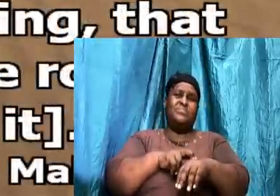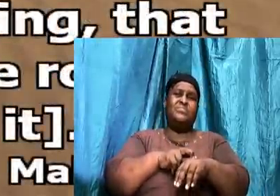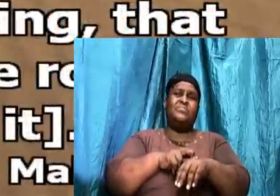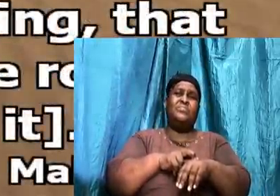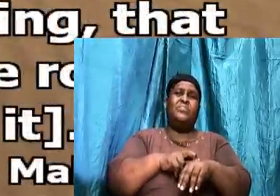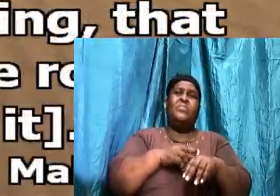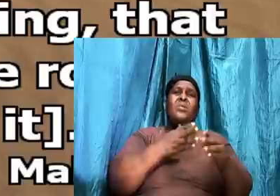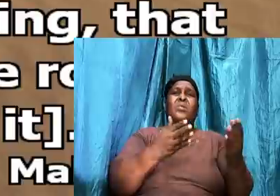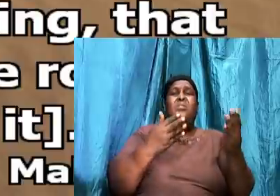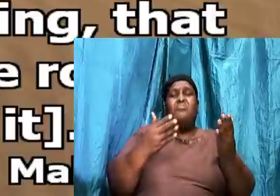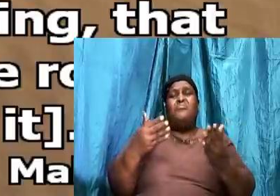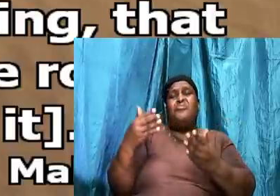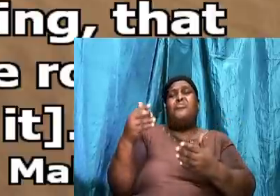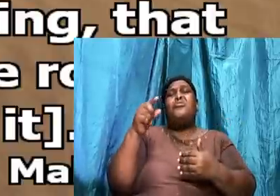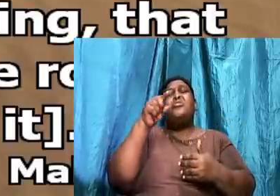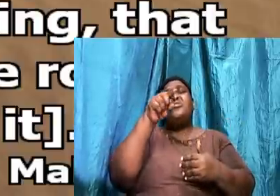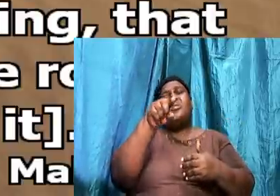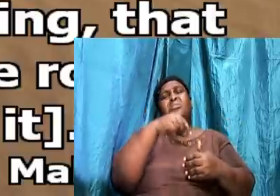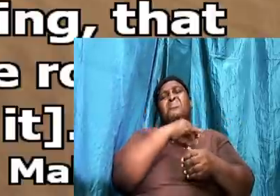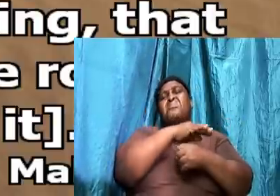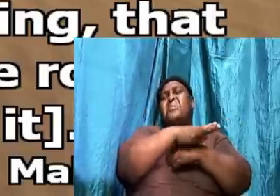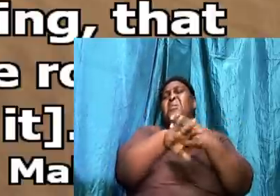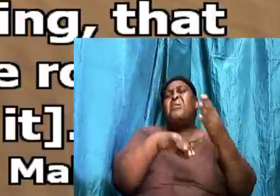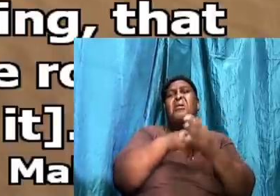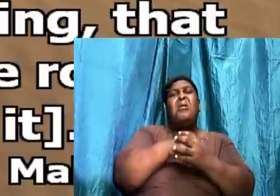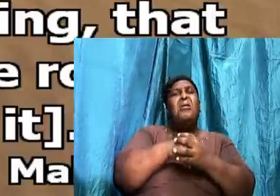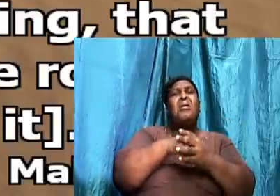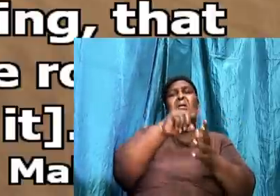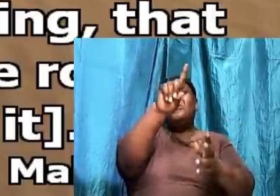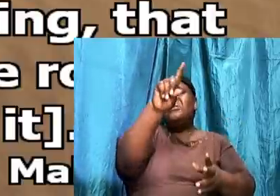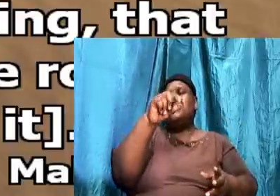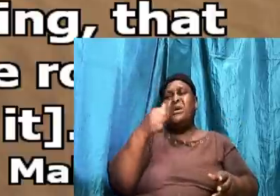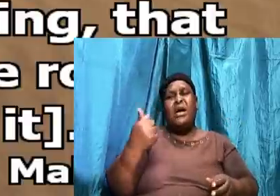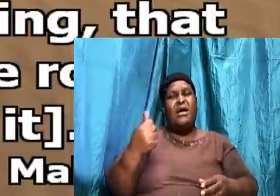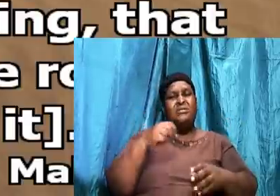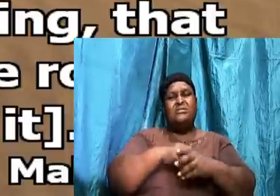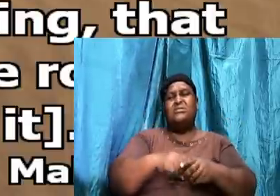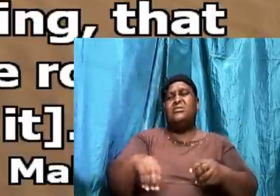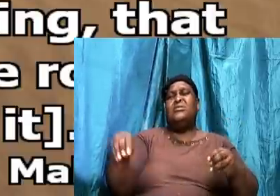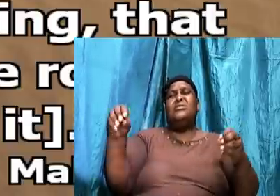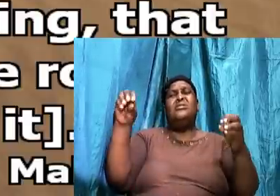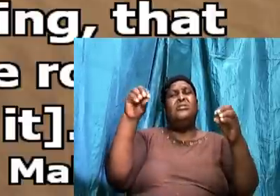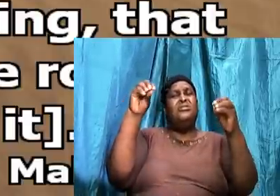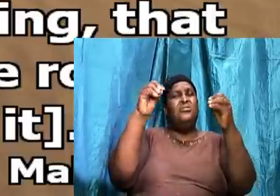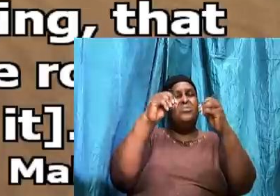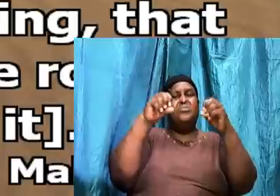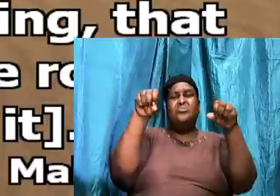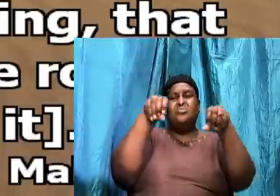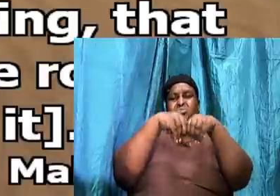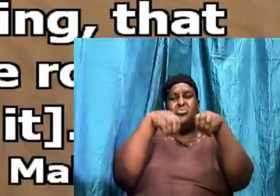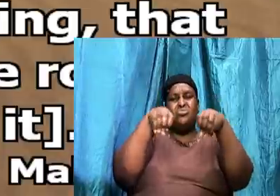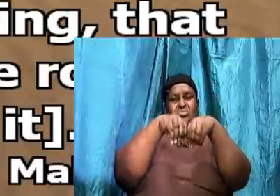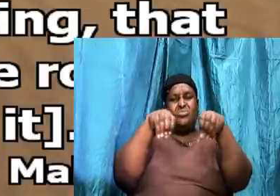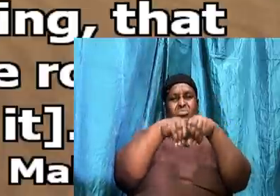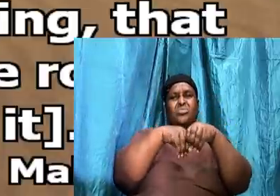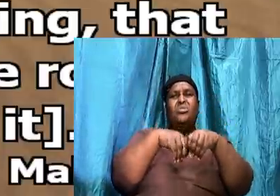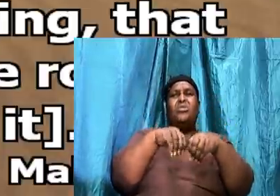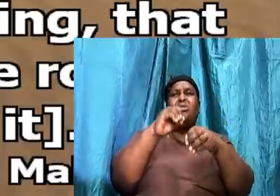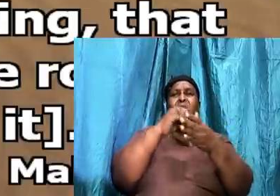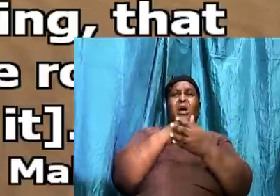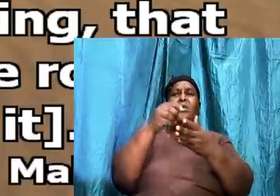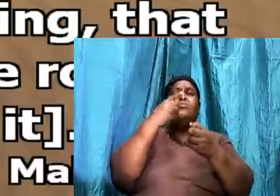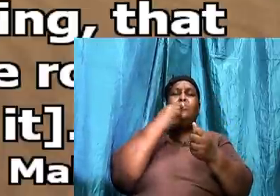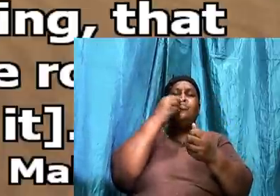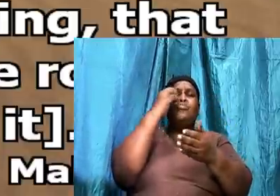Bring ye all the tithes. Into the storehouse. That there may be meat. In mine house. And prove